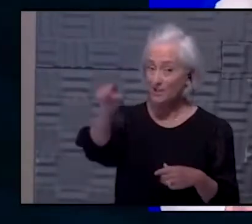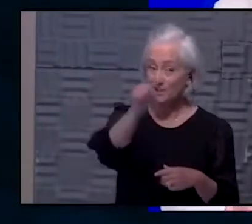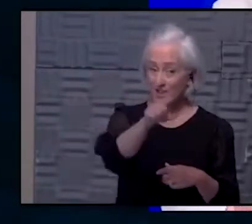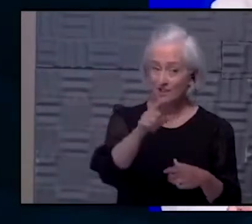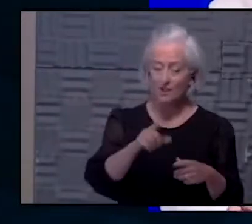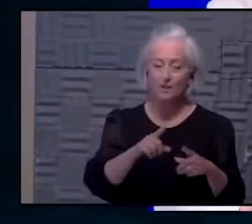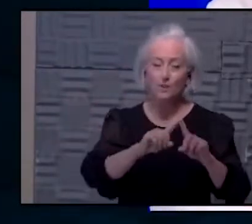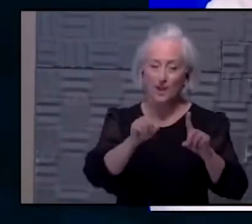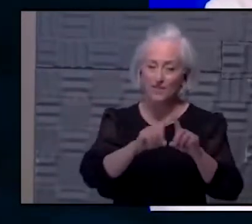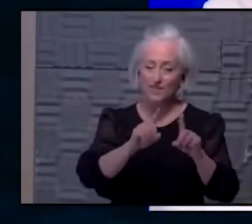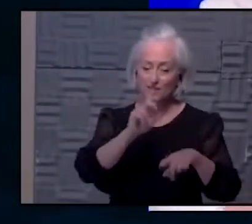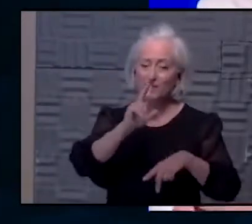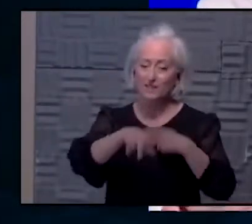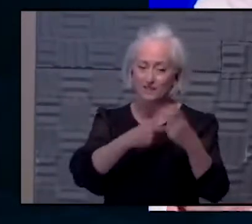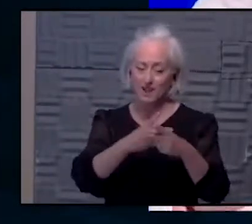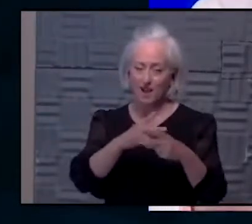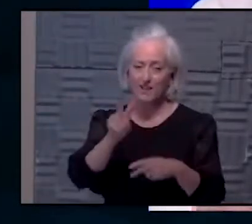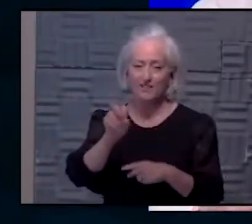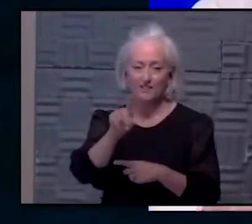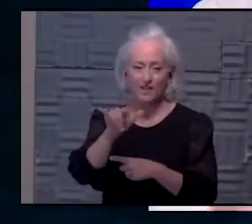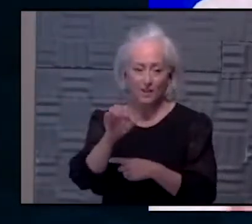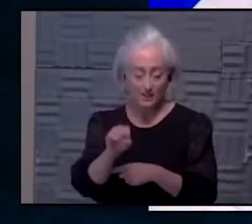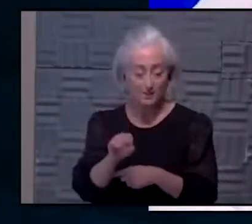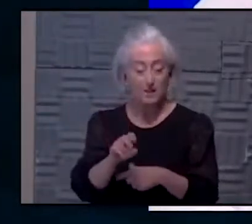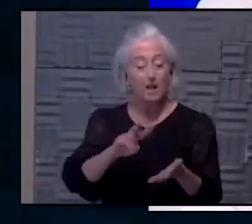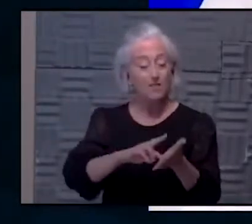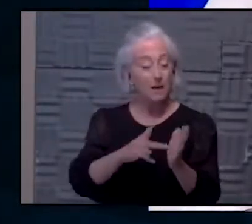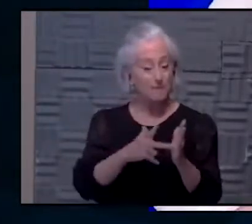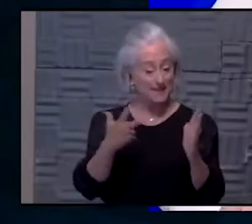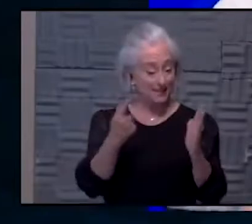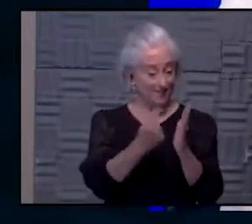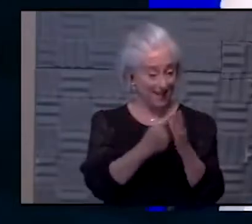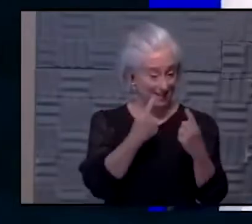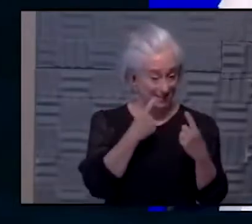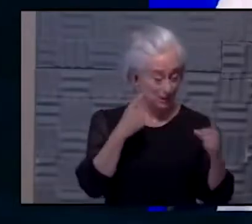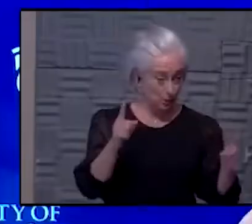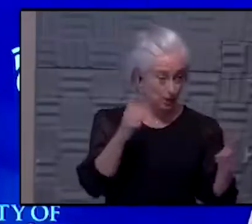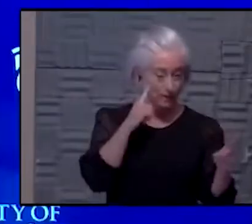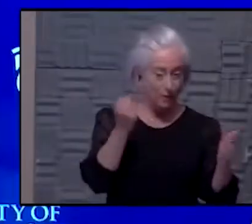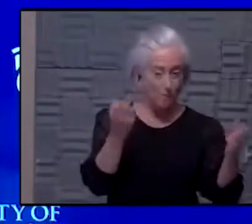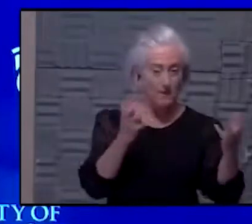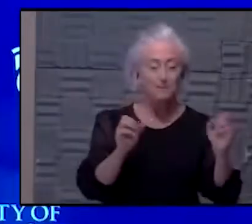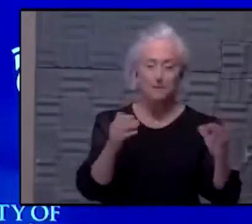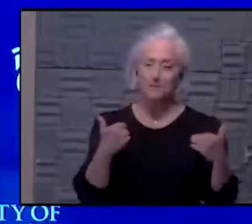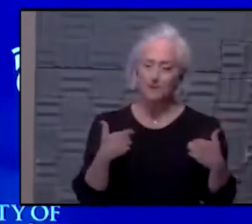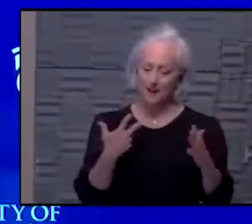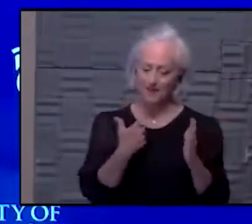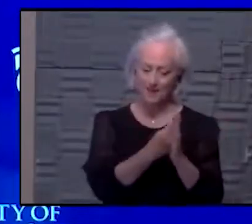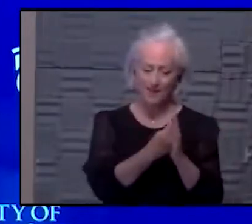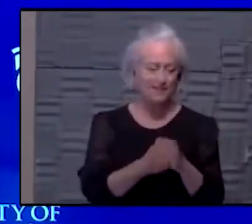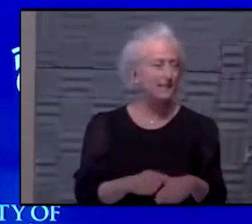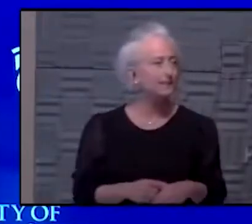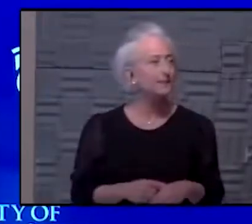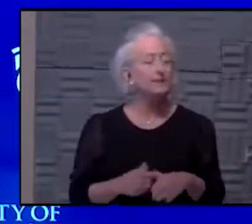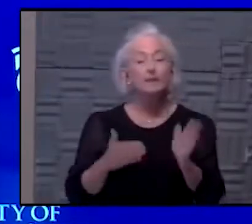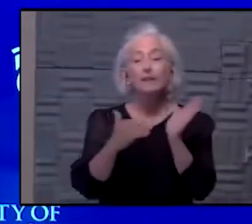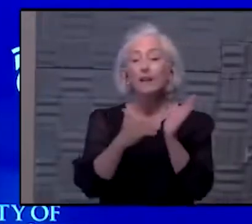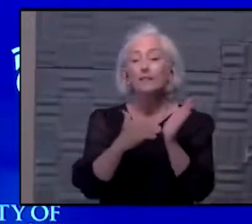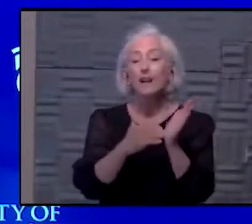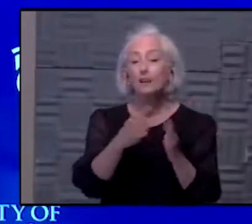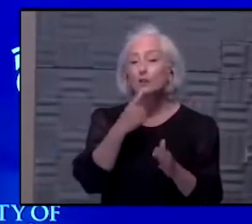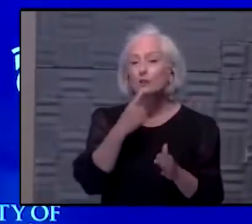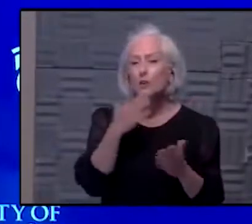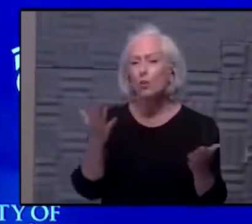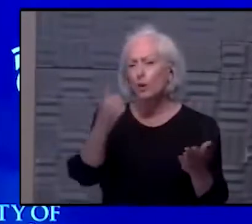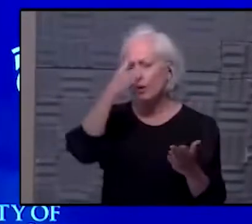a lot of variants out there. And let's just say the vaccine's working for those of us who have been vaccinated. We have a doctor that wrote in and wants to know what you think about eye